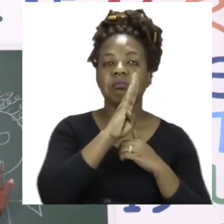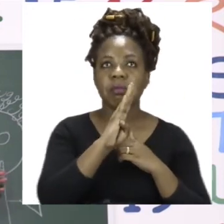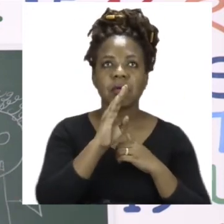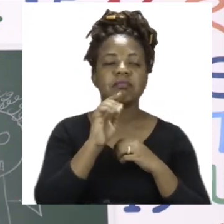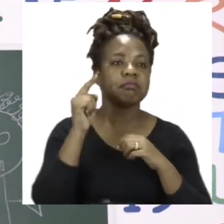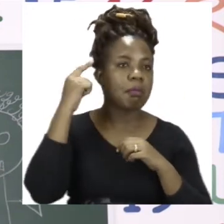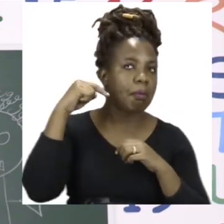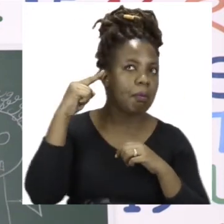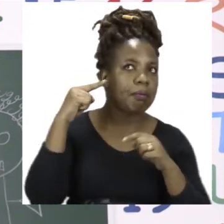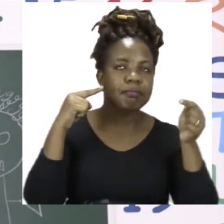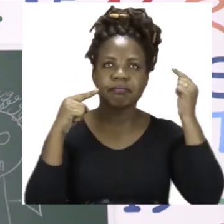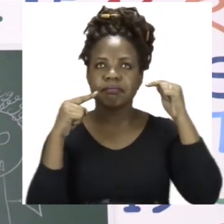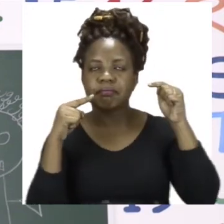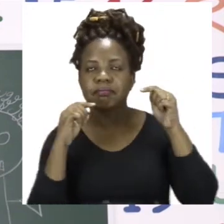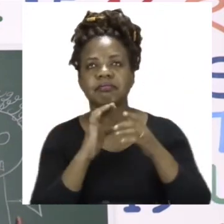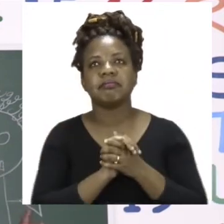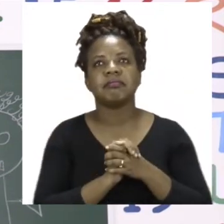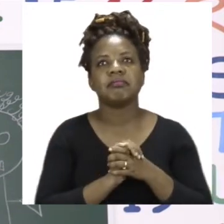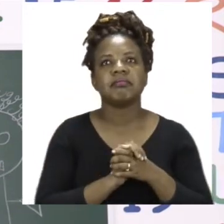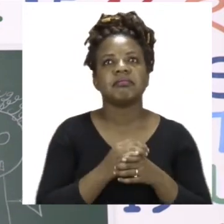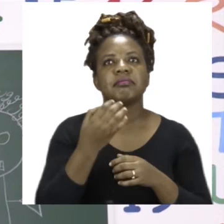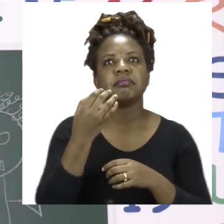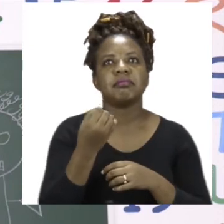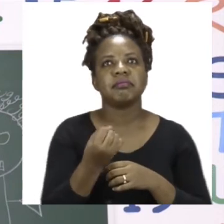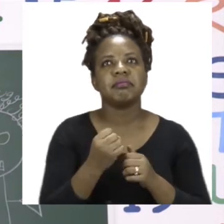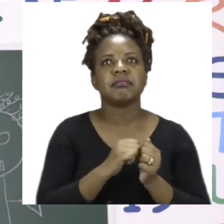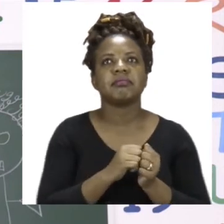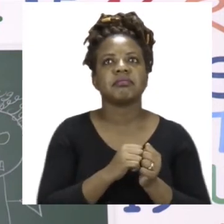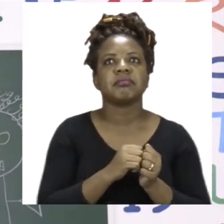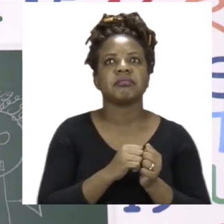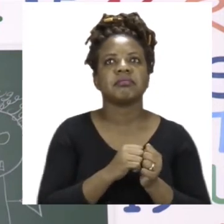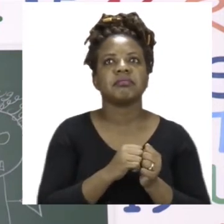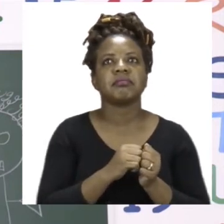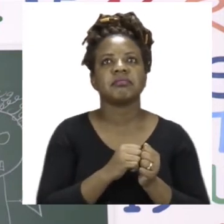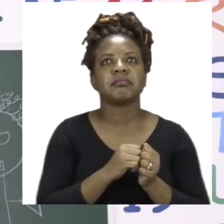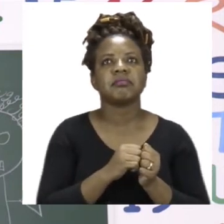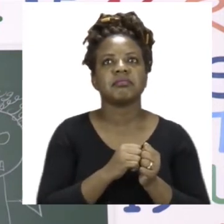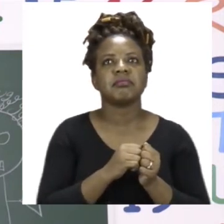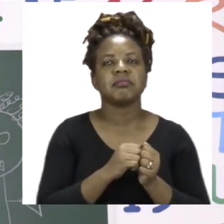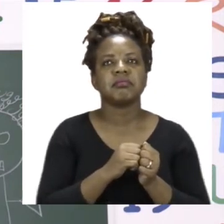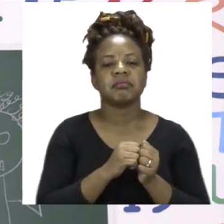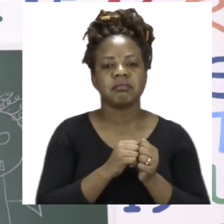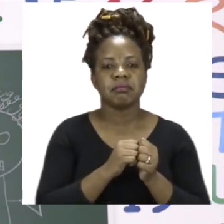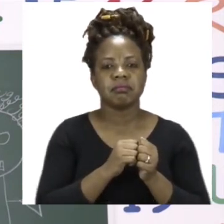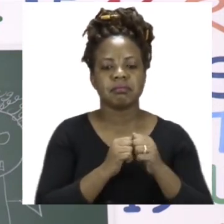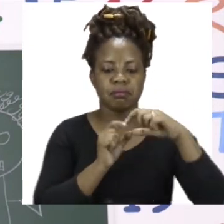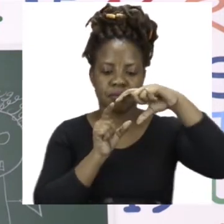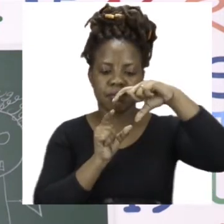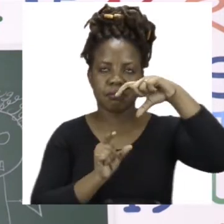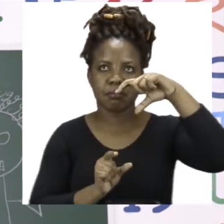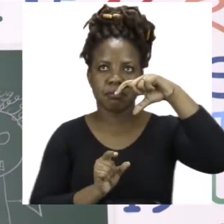body with triangle smaller parts, the limbs. Now you can use